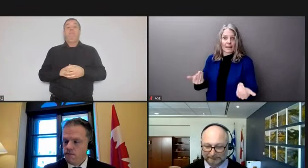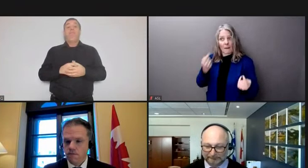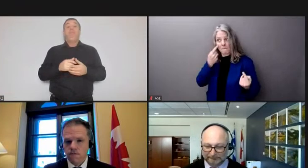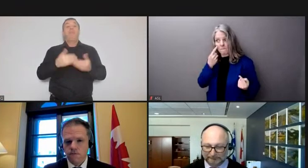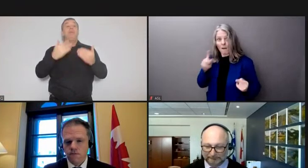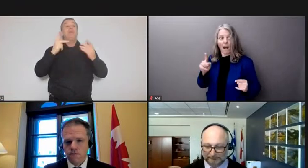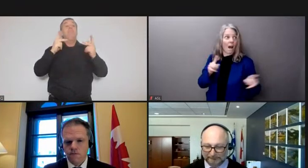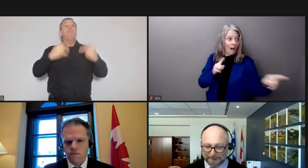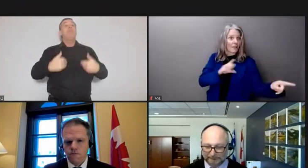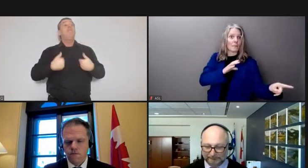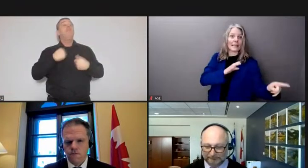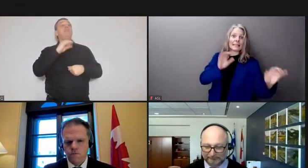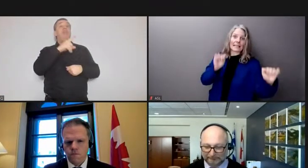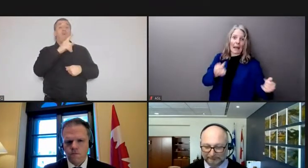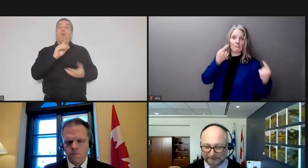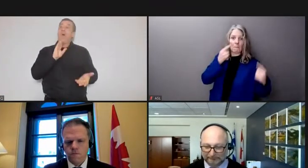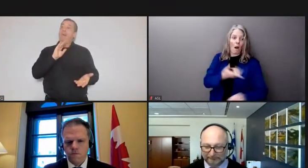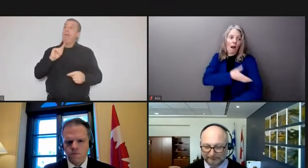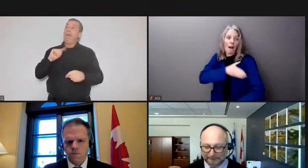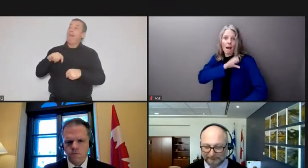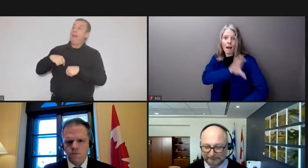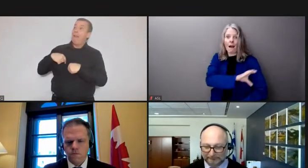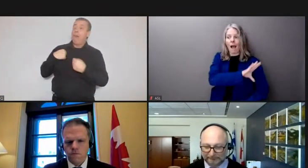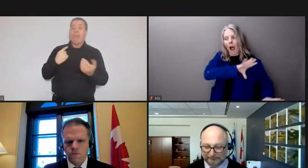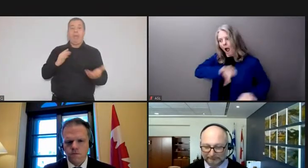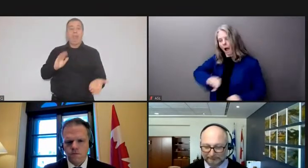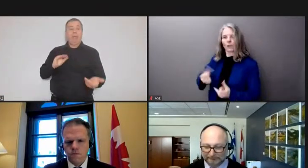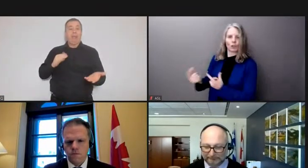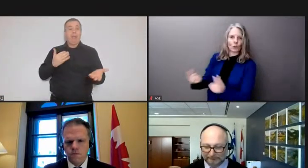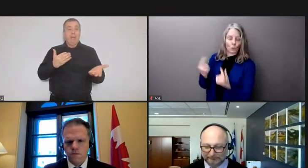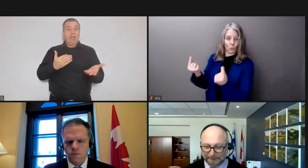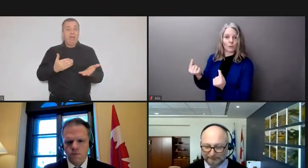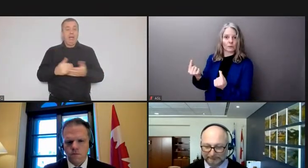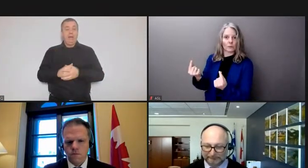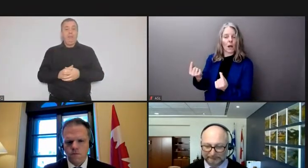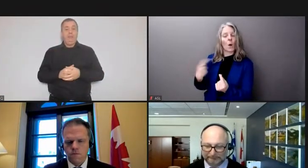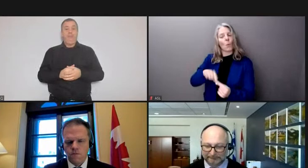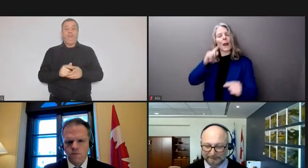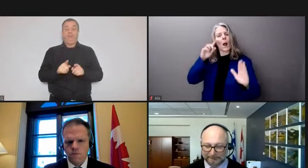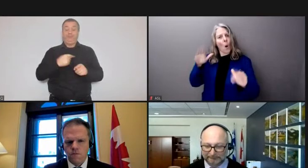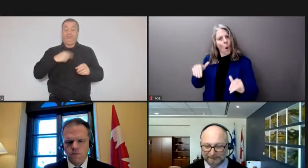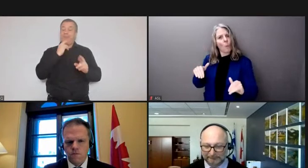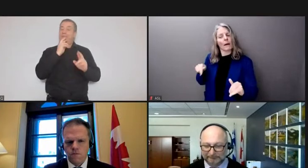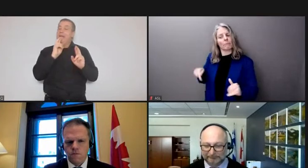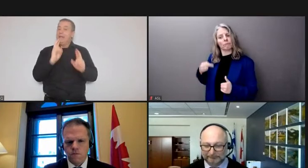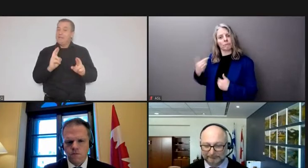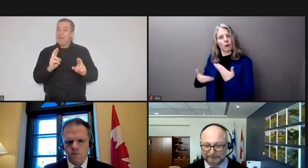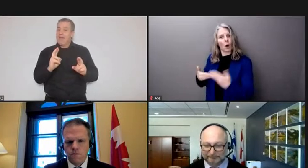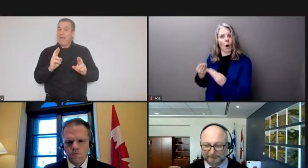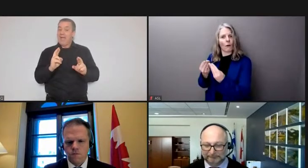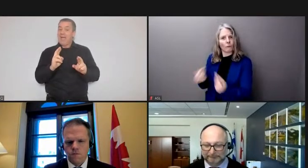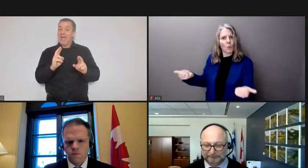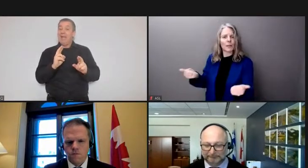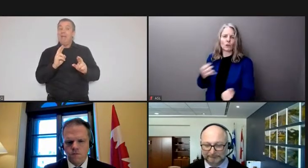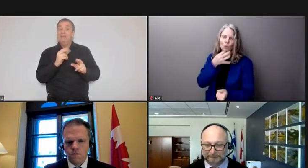and we hope that obviously that the operation will be concluded as quickly and as peacefully as possible.